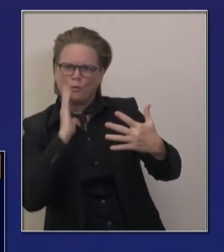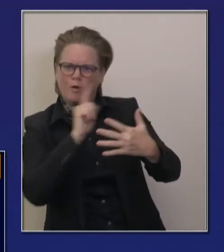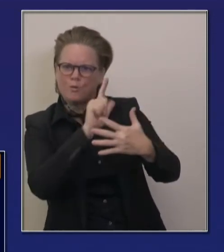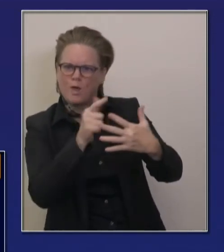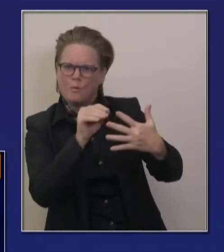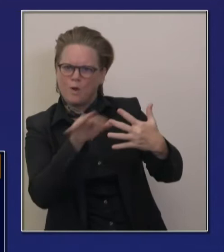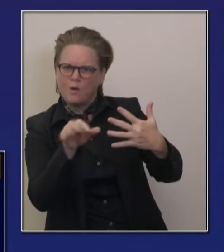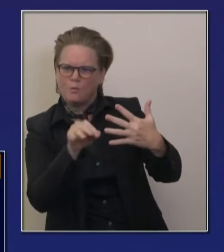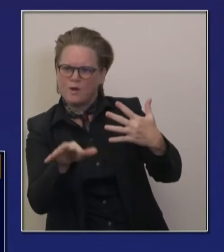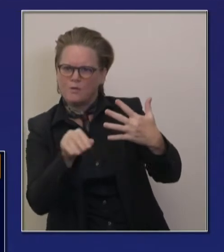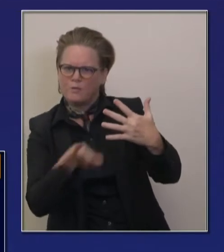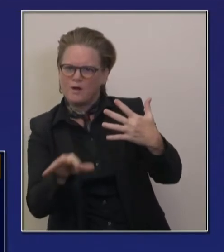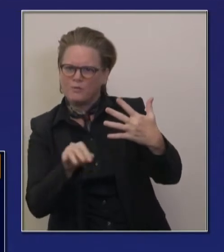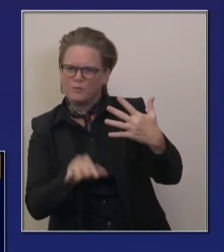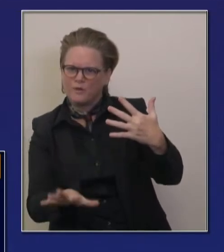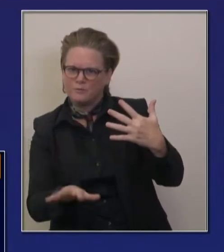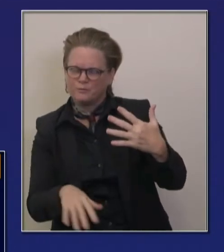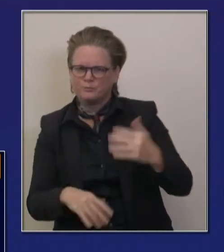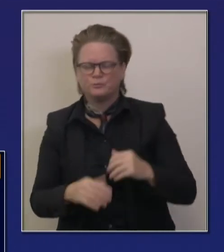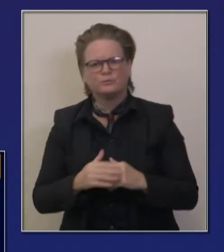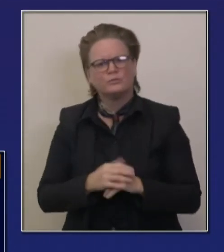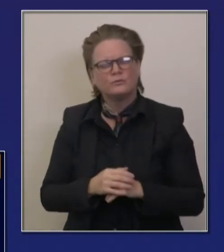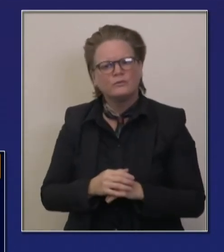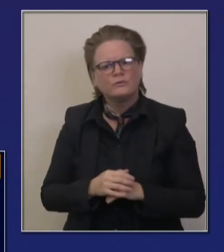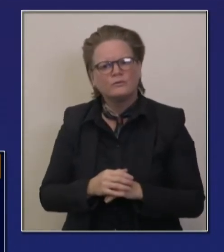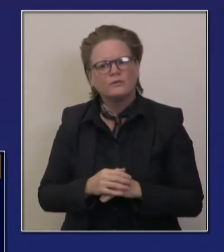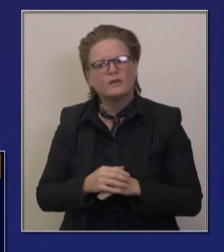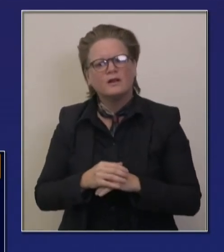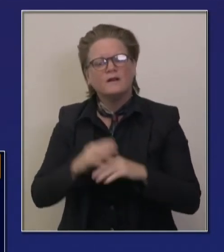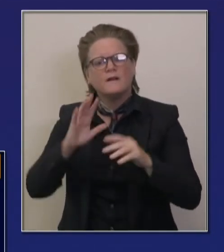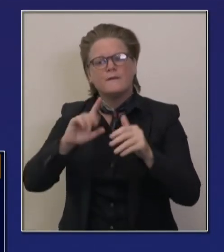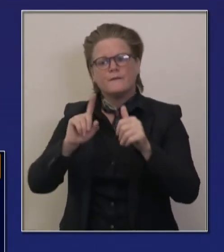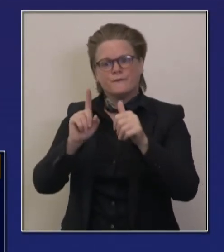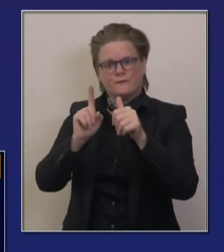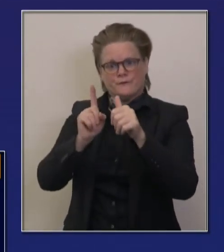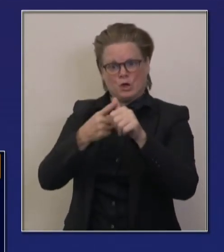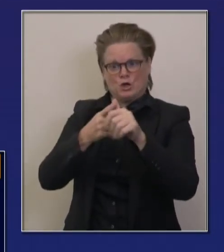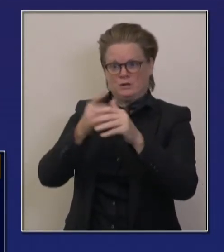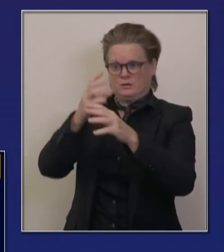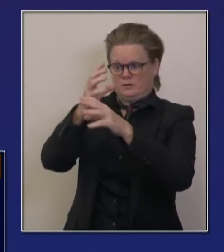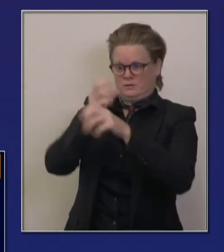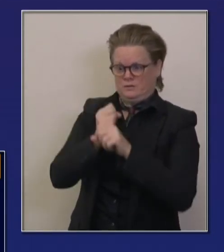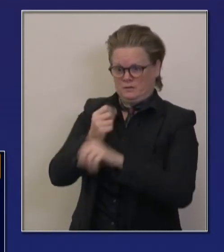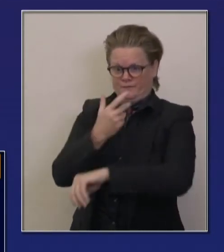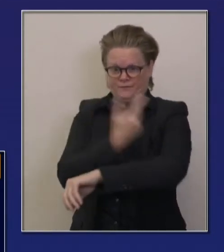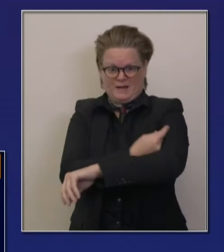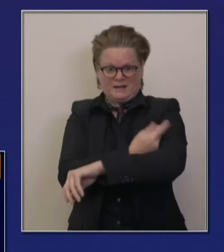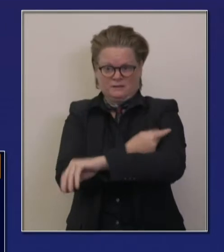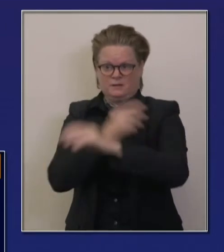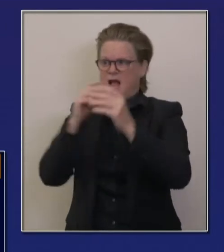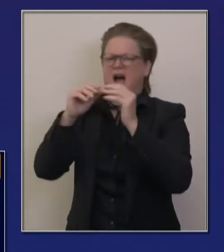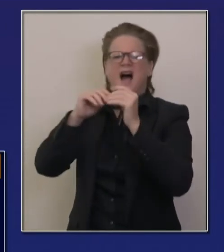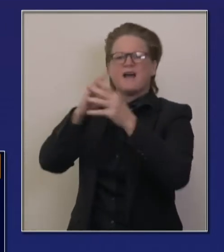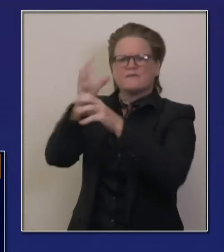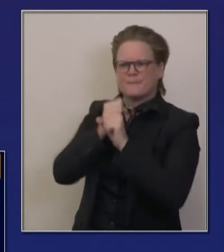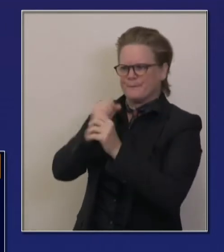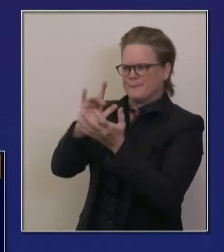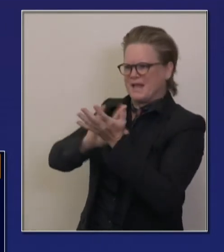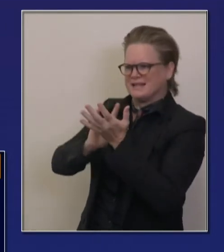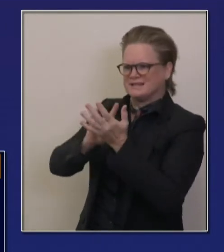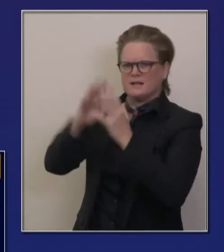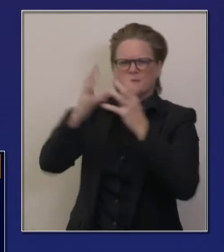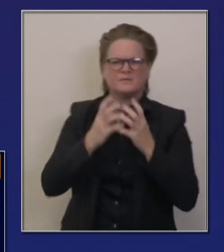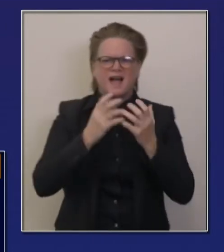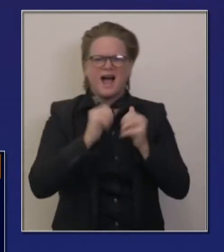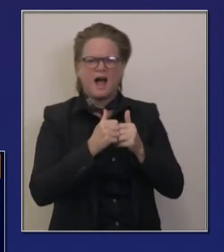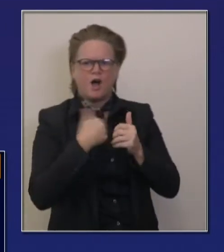pizza boxes of the first, uh, tranche of vaccines, but how they can conduct and distribute those vaccines. Those plans are also in not just